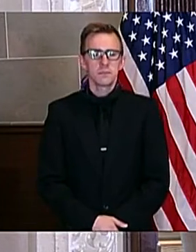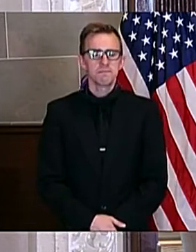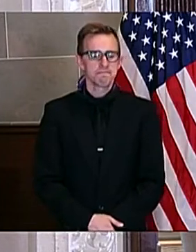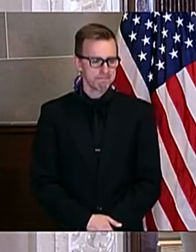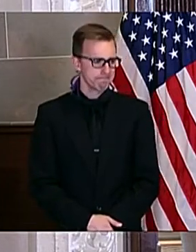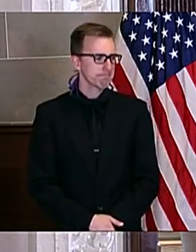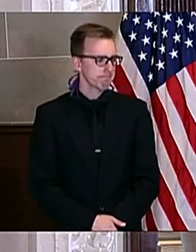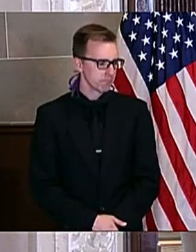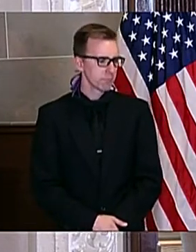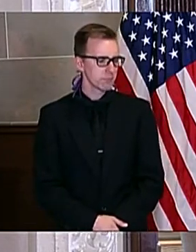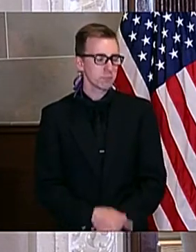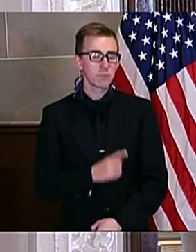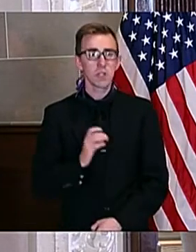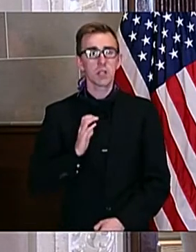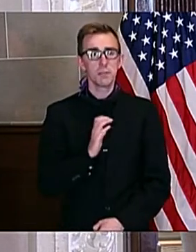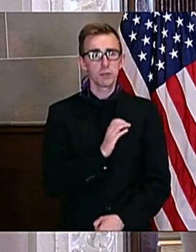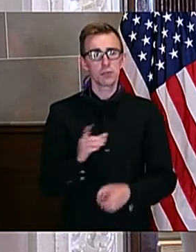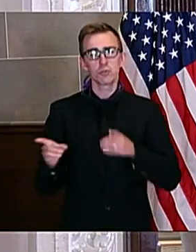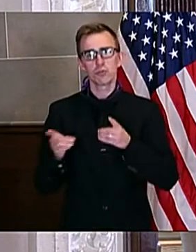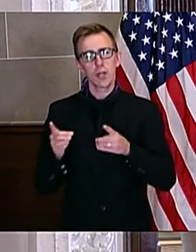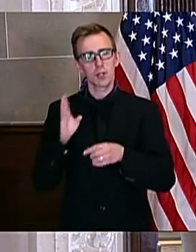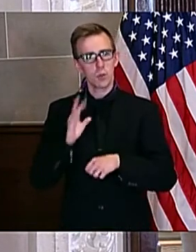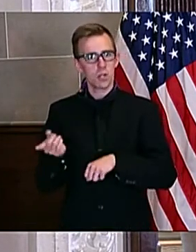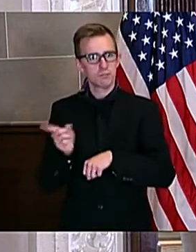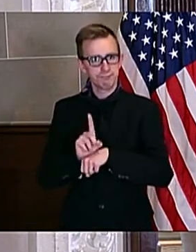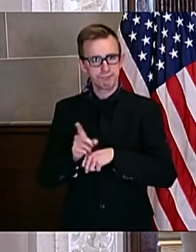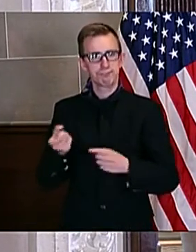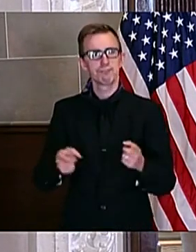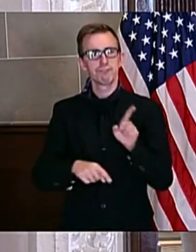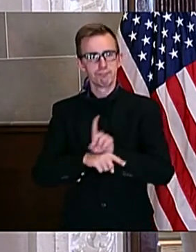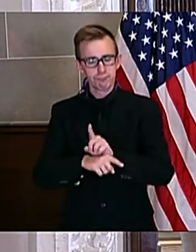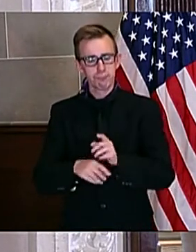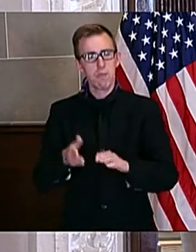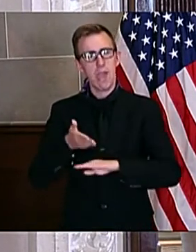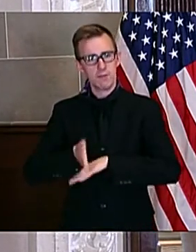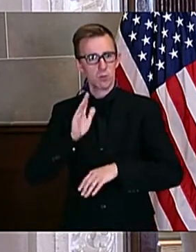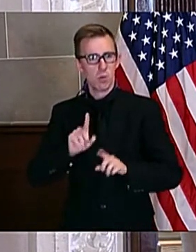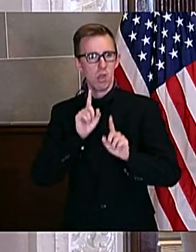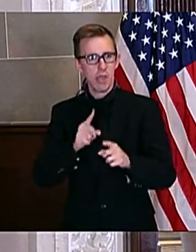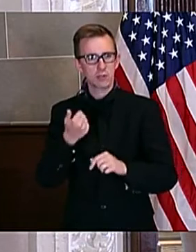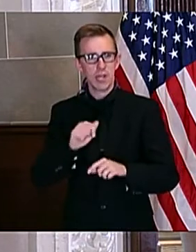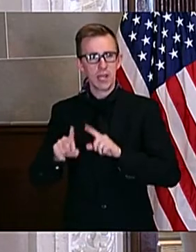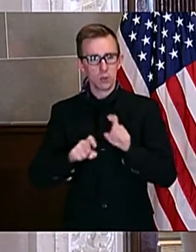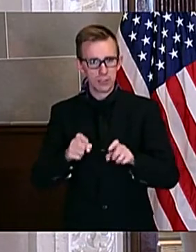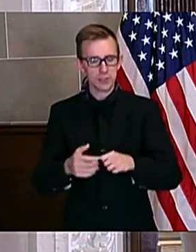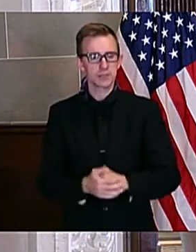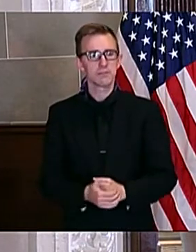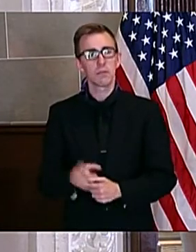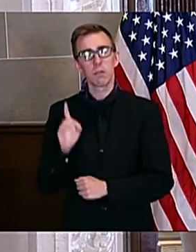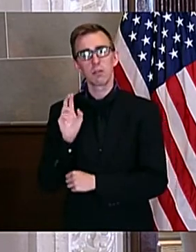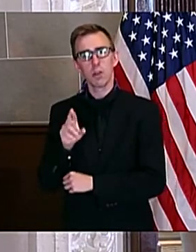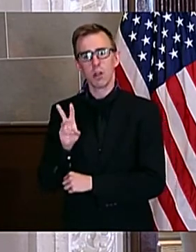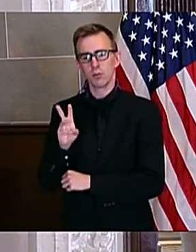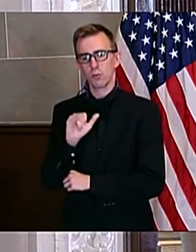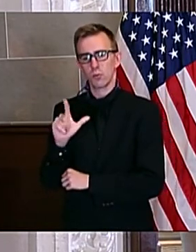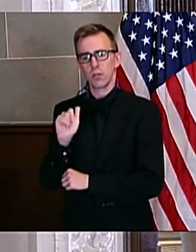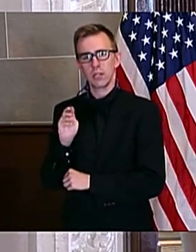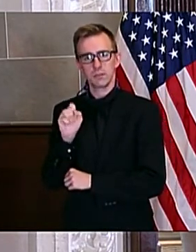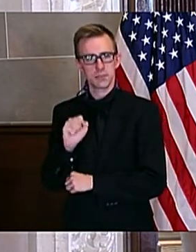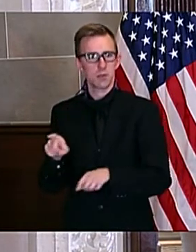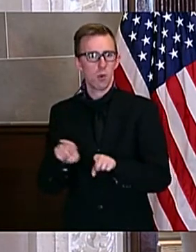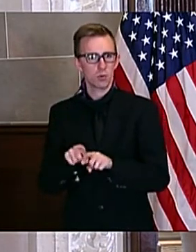Both the commissioner director will be here afterwards to answer questions. If you have any also, Dr. Williams is also here